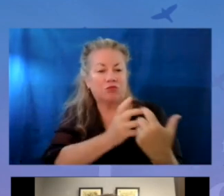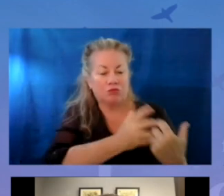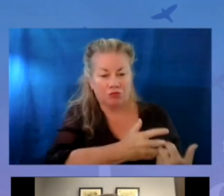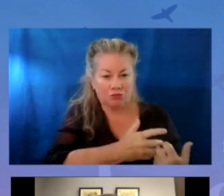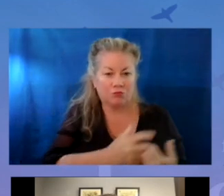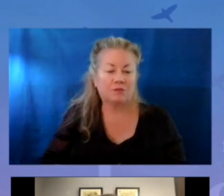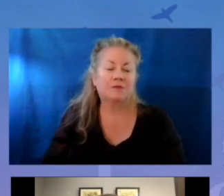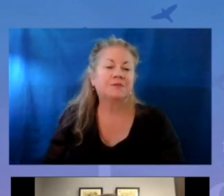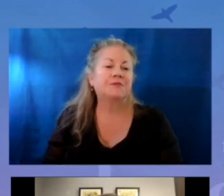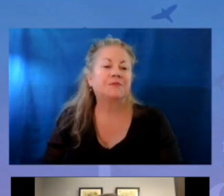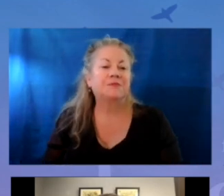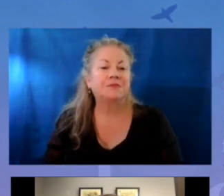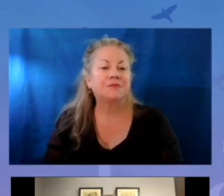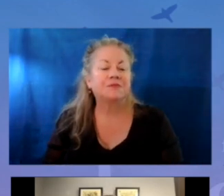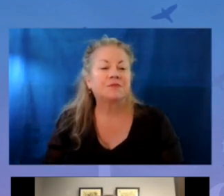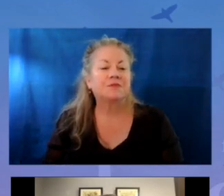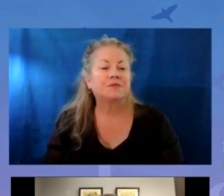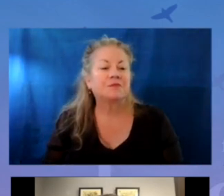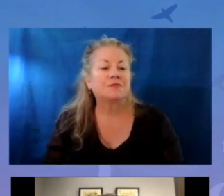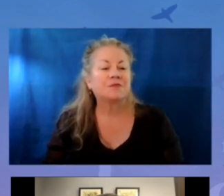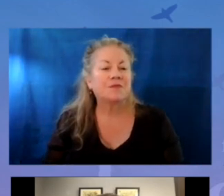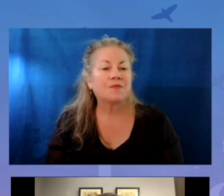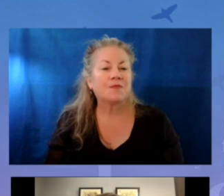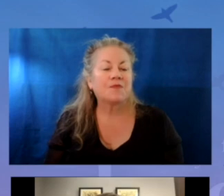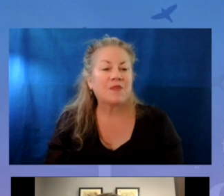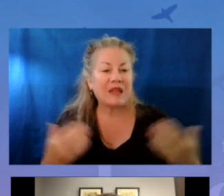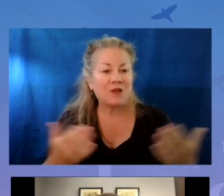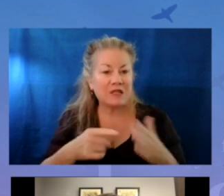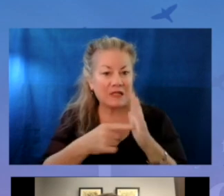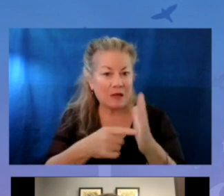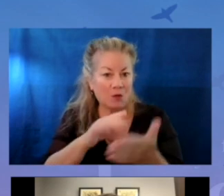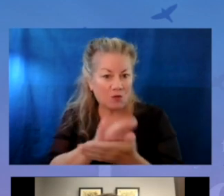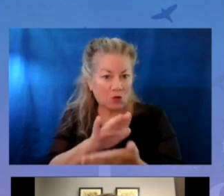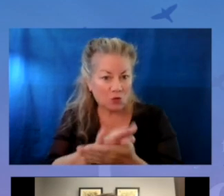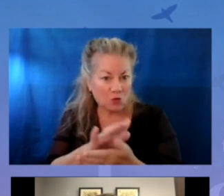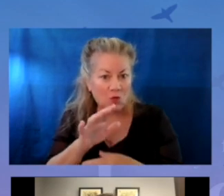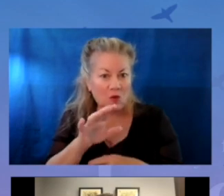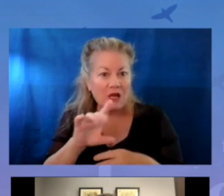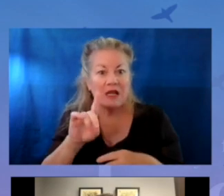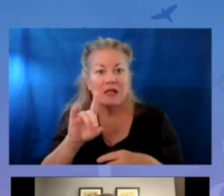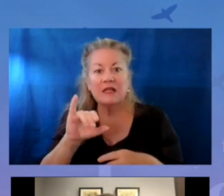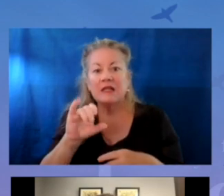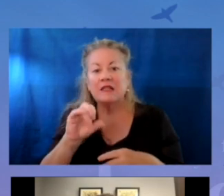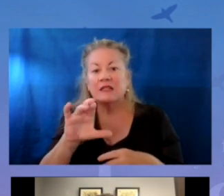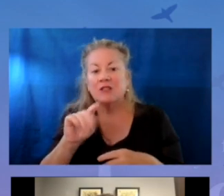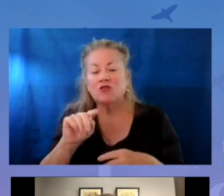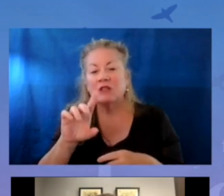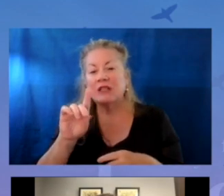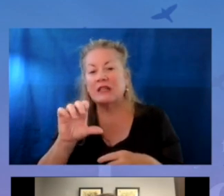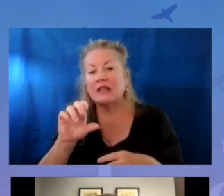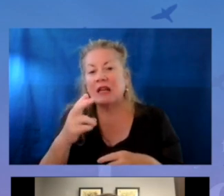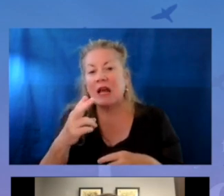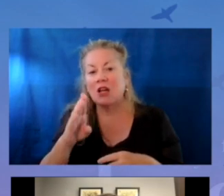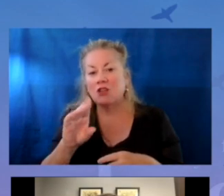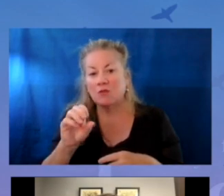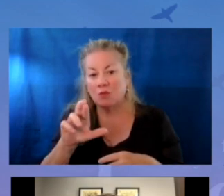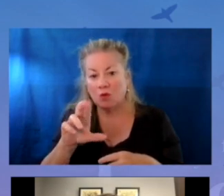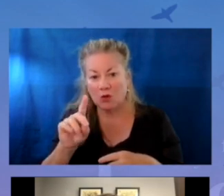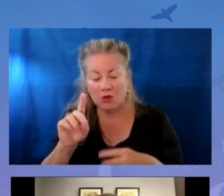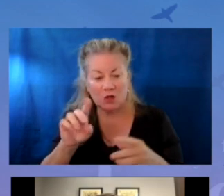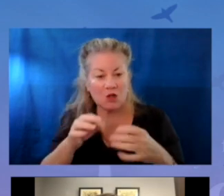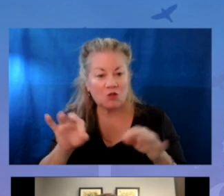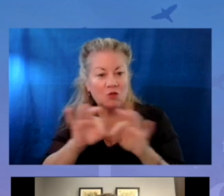Here's an example of the school and district dashboard. Some critical